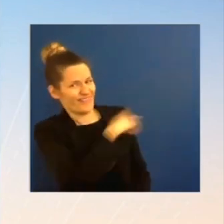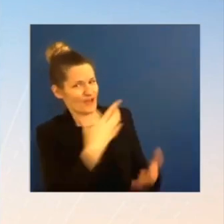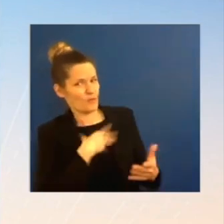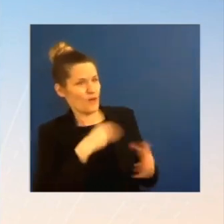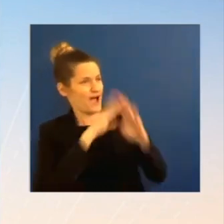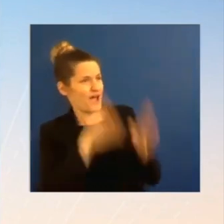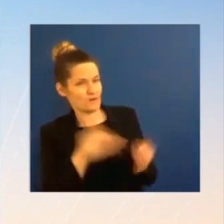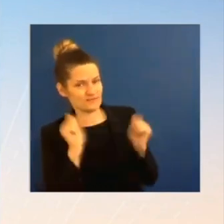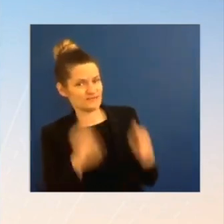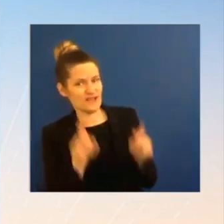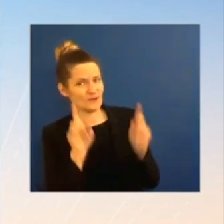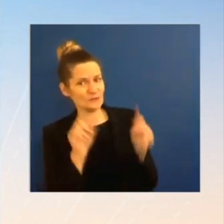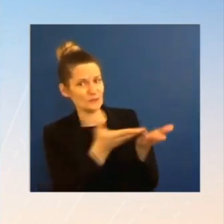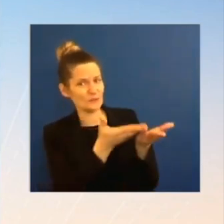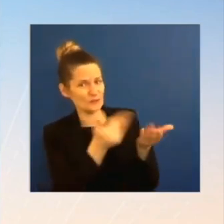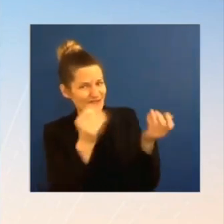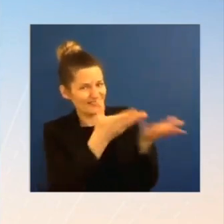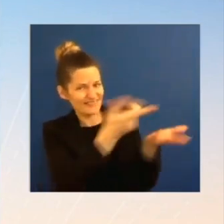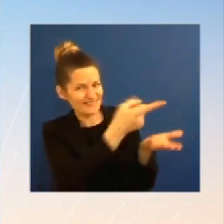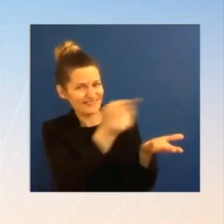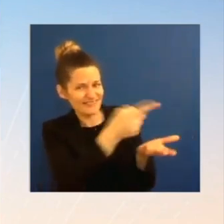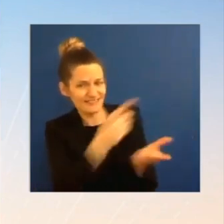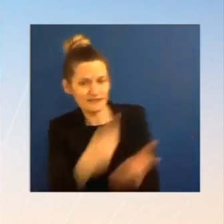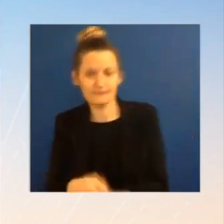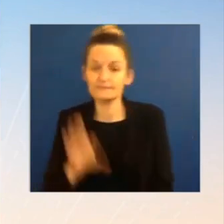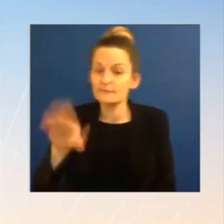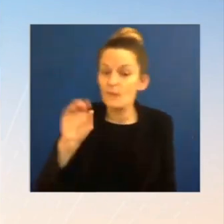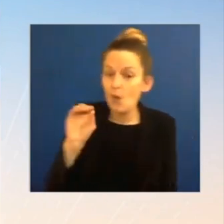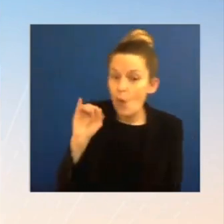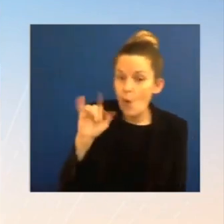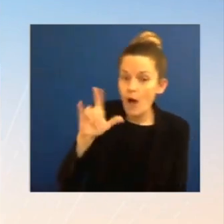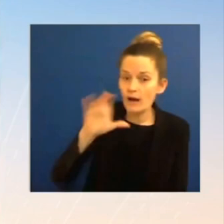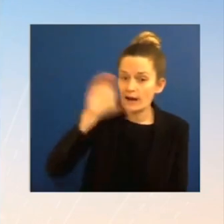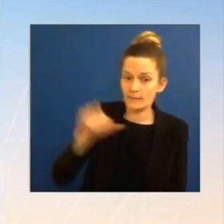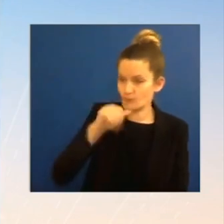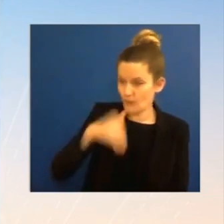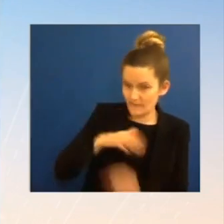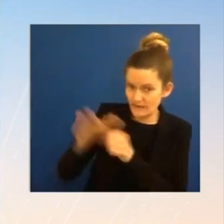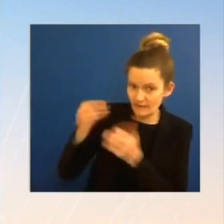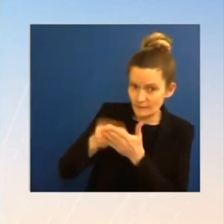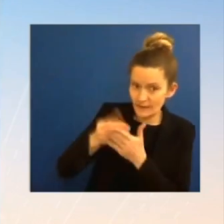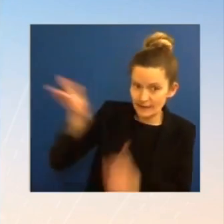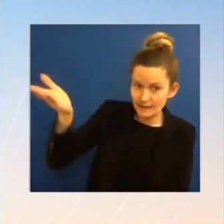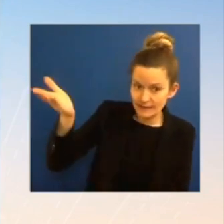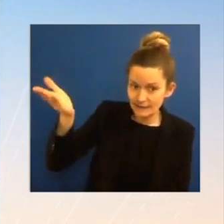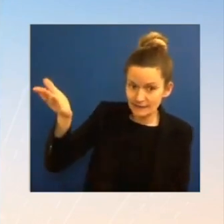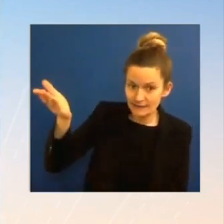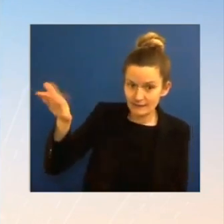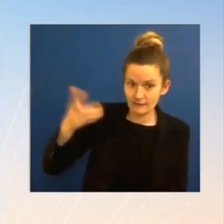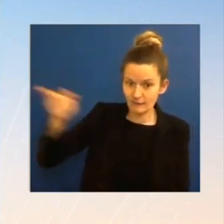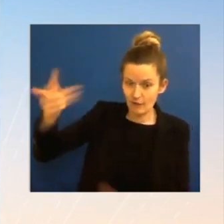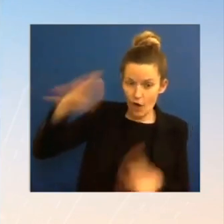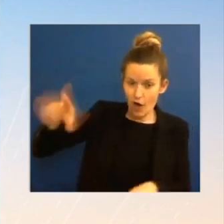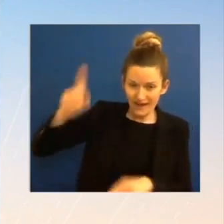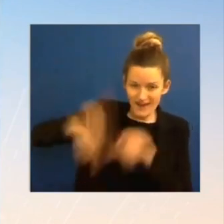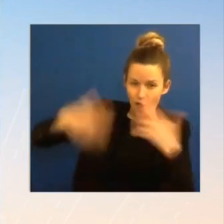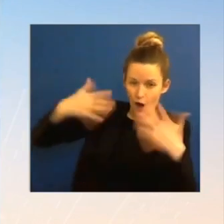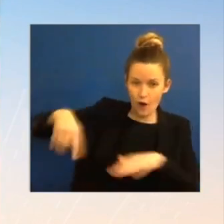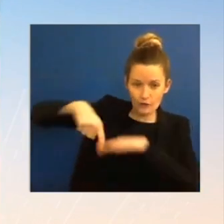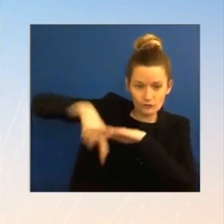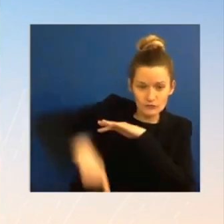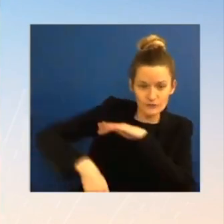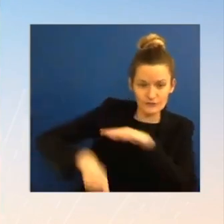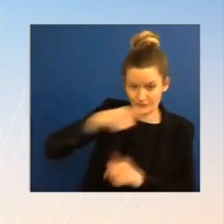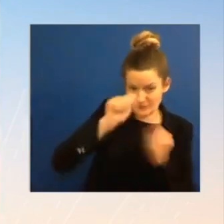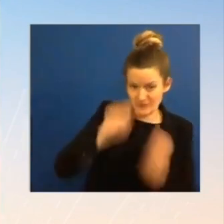to drill on the places that have been pre-approved? Just asking. Ms. I would point that question to them, and we can talk about it more tomorrow when you learn more. Do